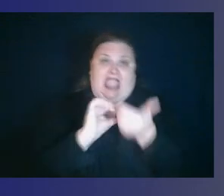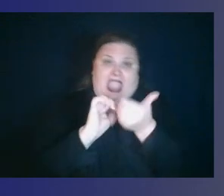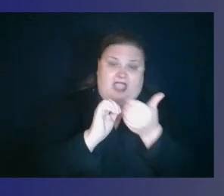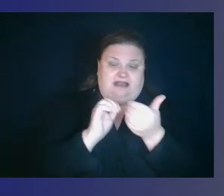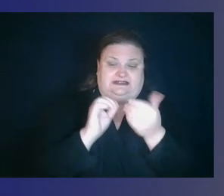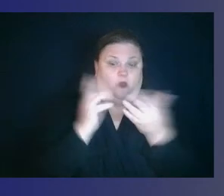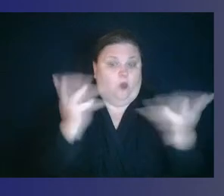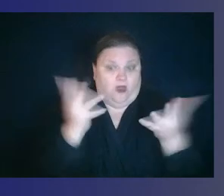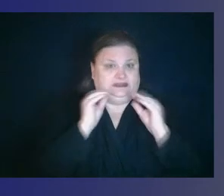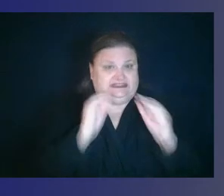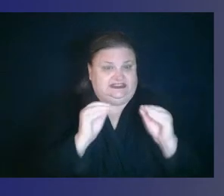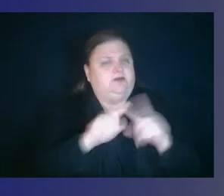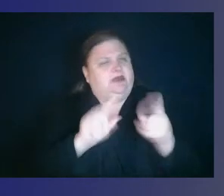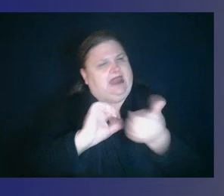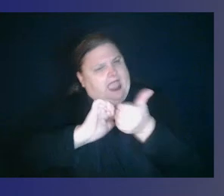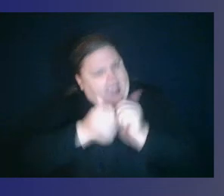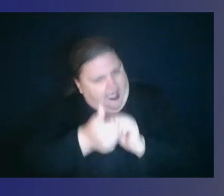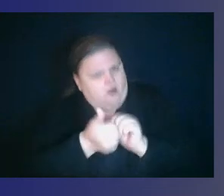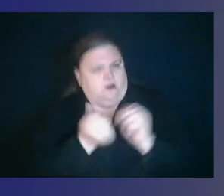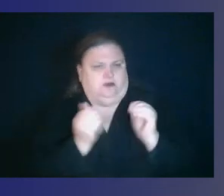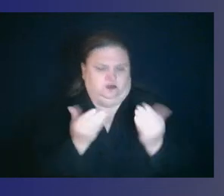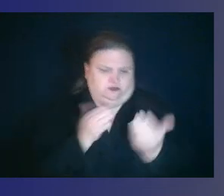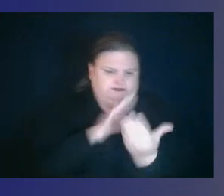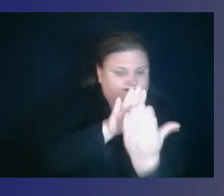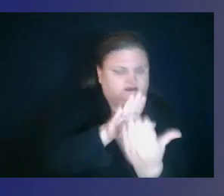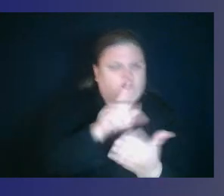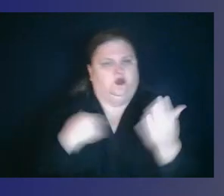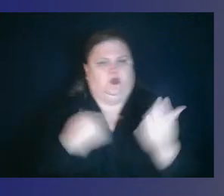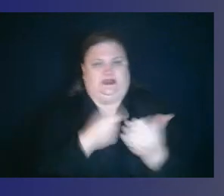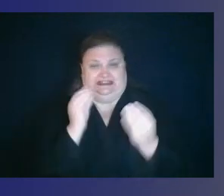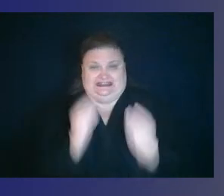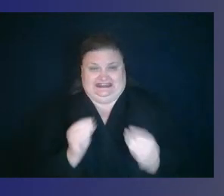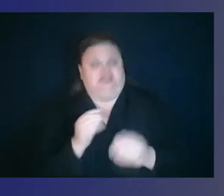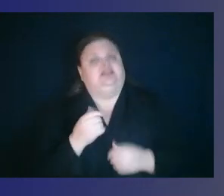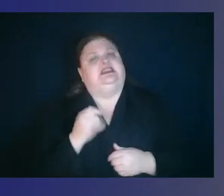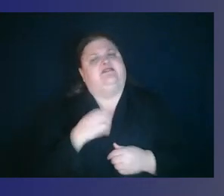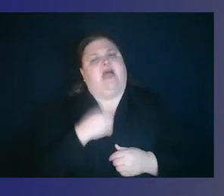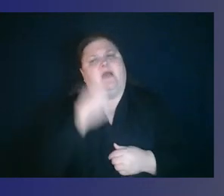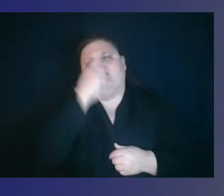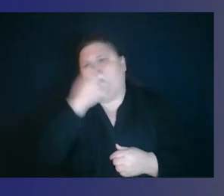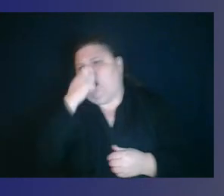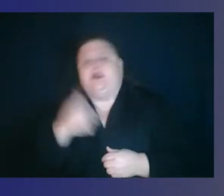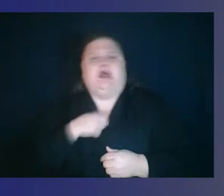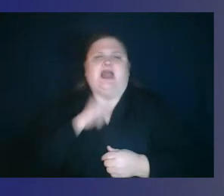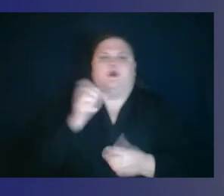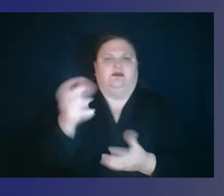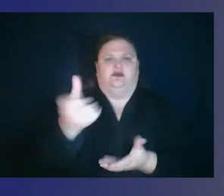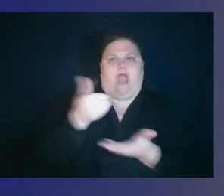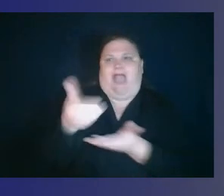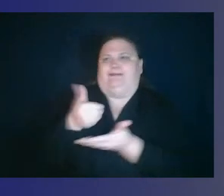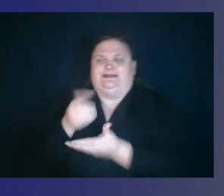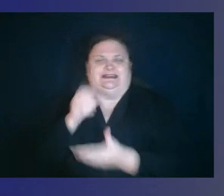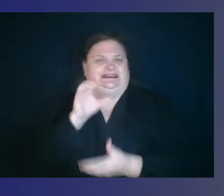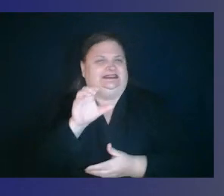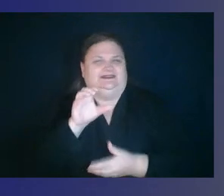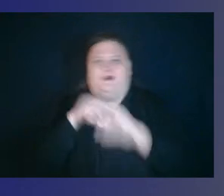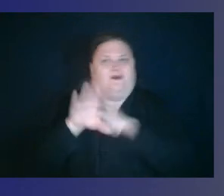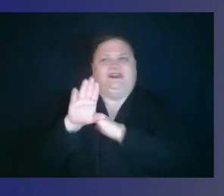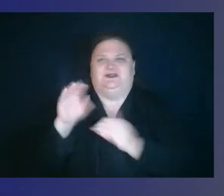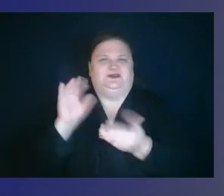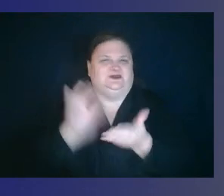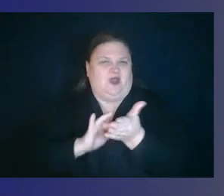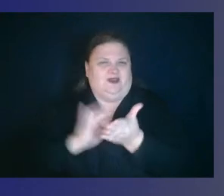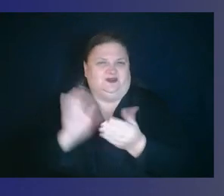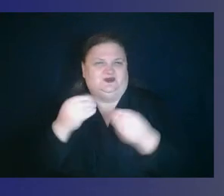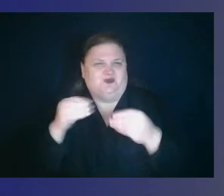if you will, you know, I, I have a cold, I walk into CVS, I don't go grab vitamins because I have a cold, well, maybe I'd get vitamin C or something